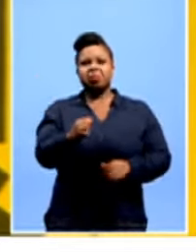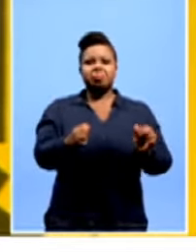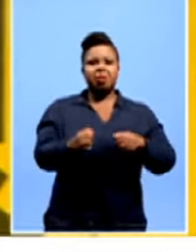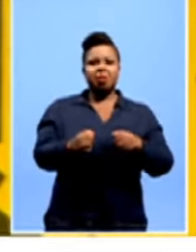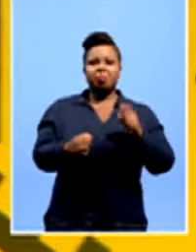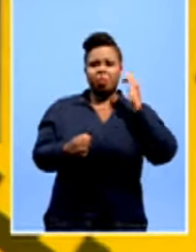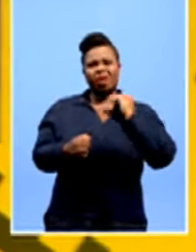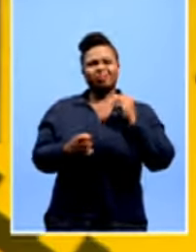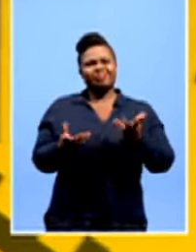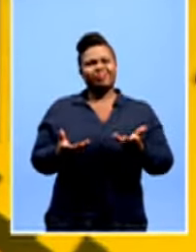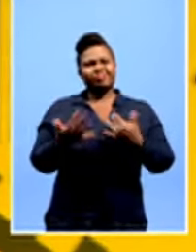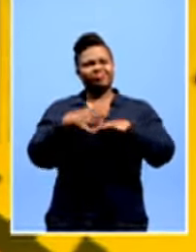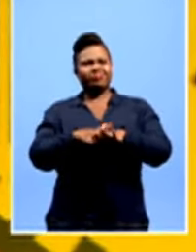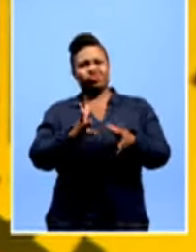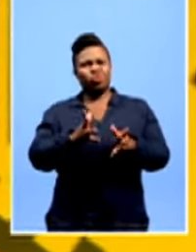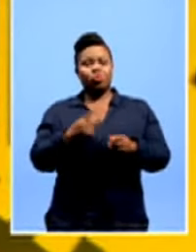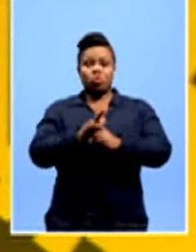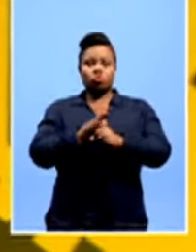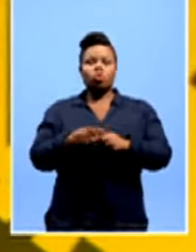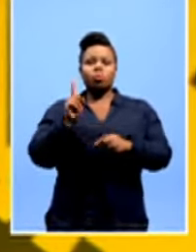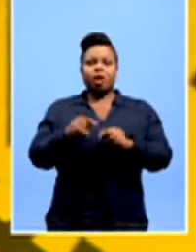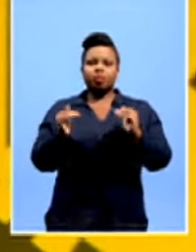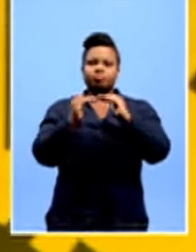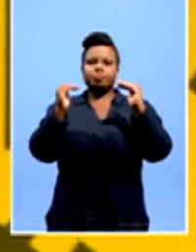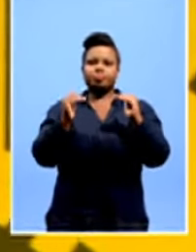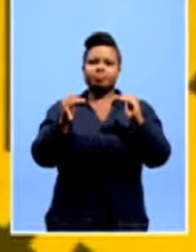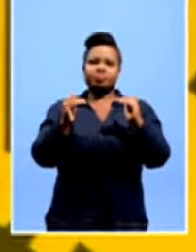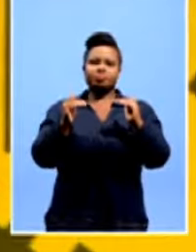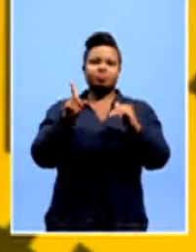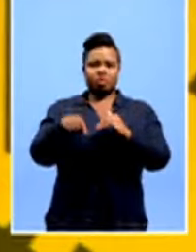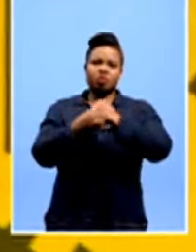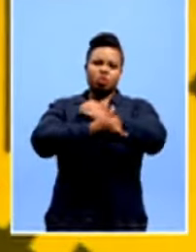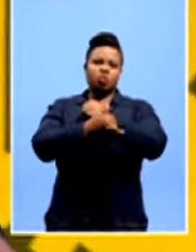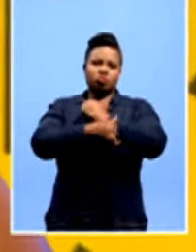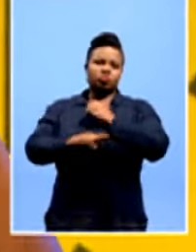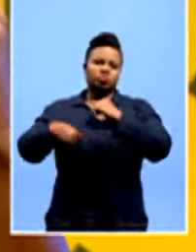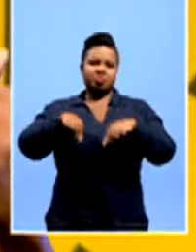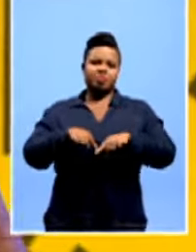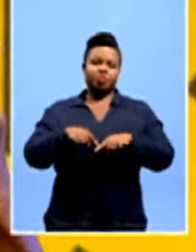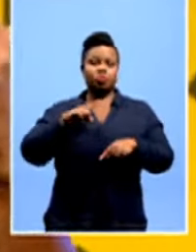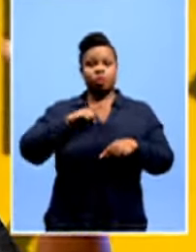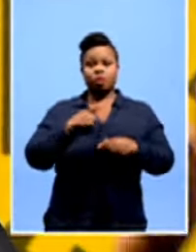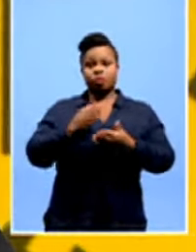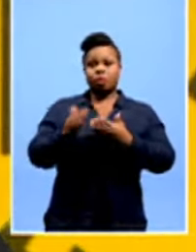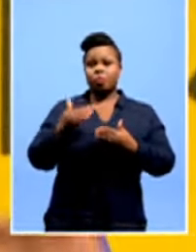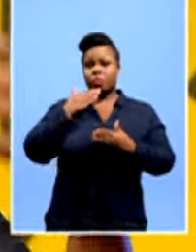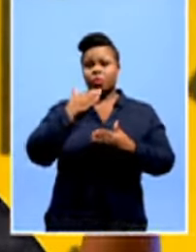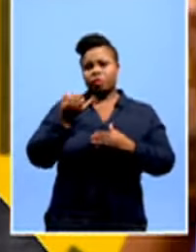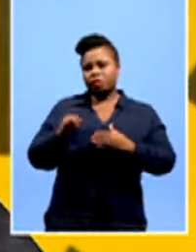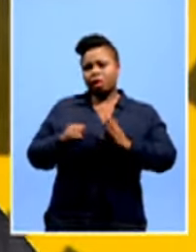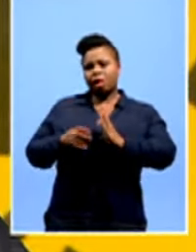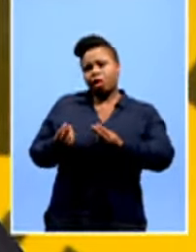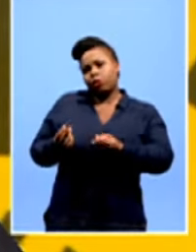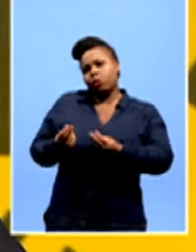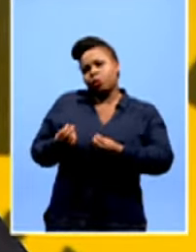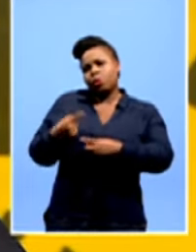that had to be equalized, you know, in our country for, you know, for players who are underdeveloped, come